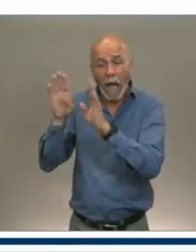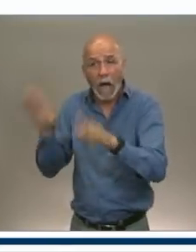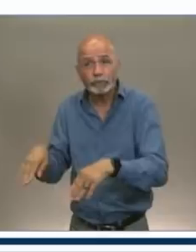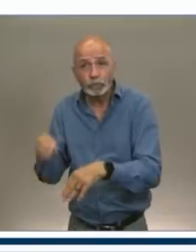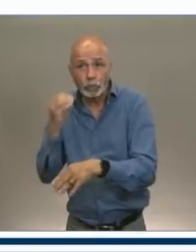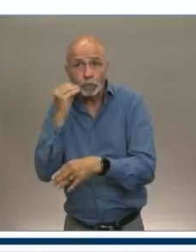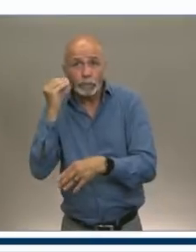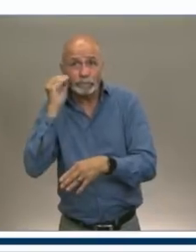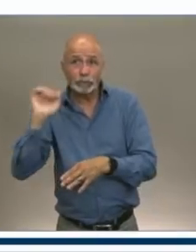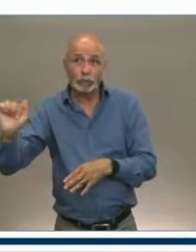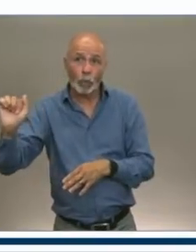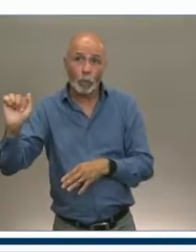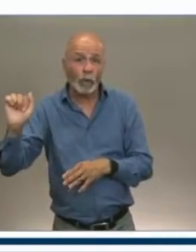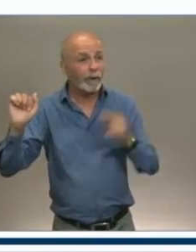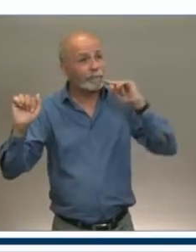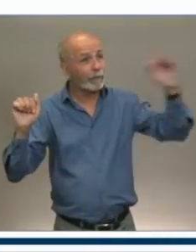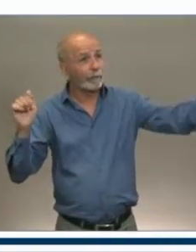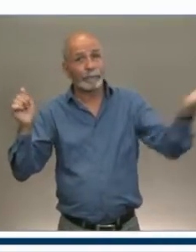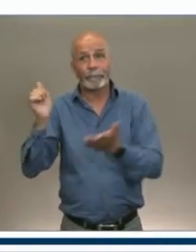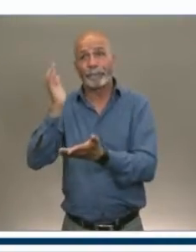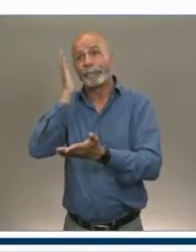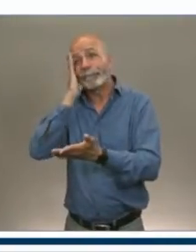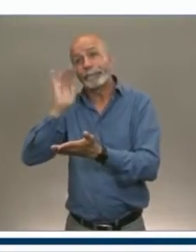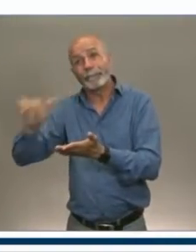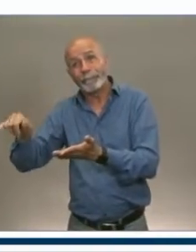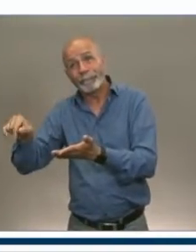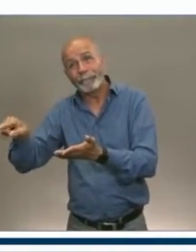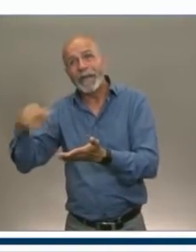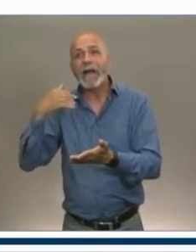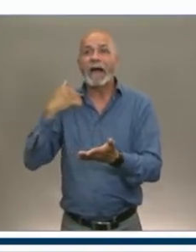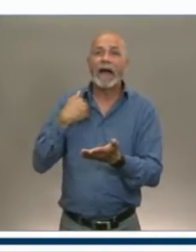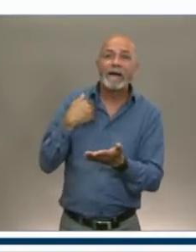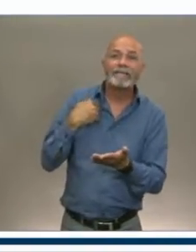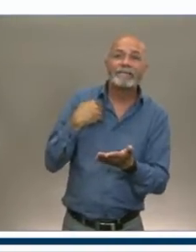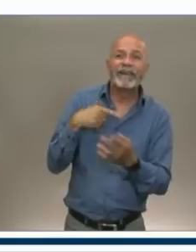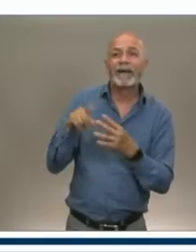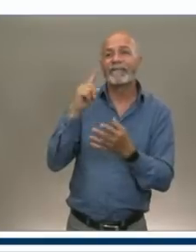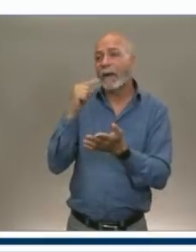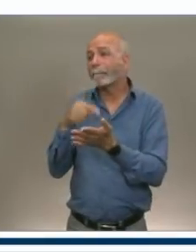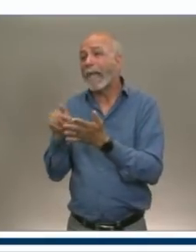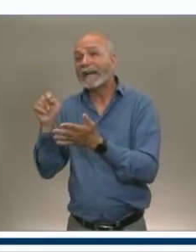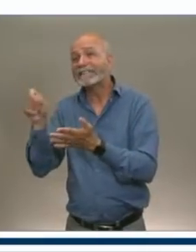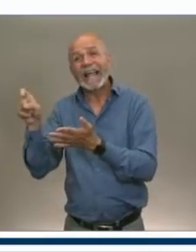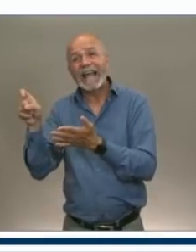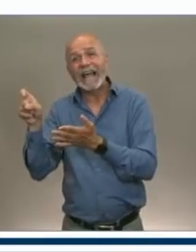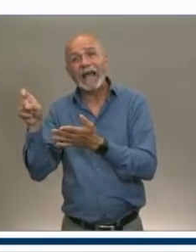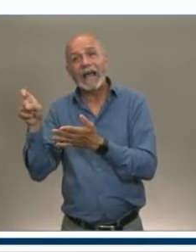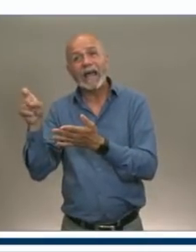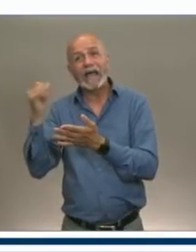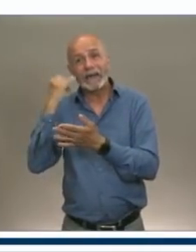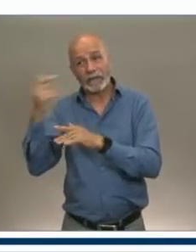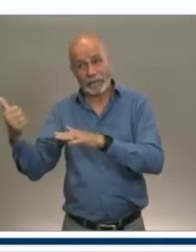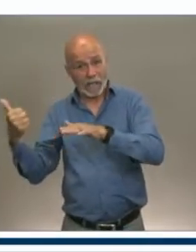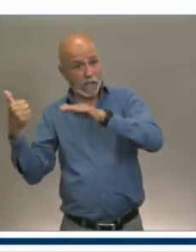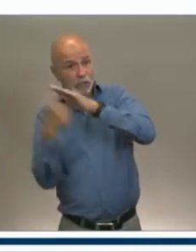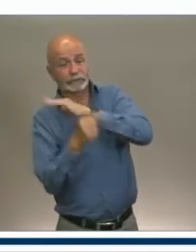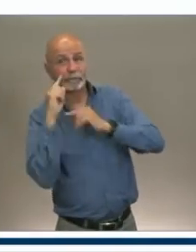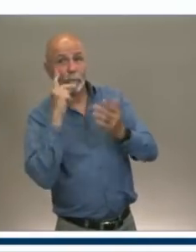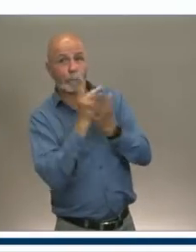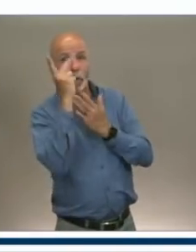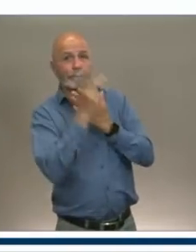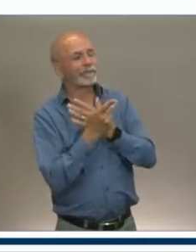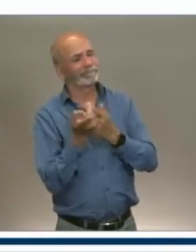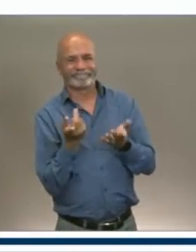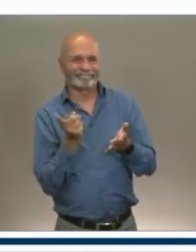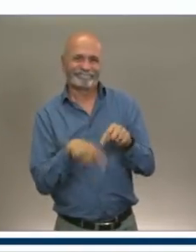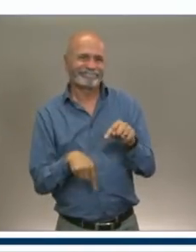taxes, they were not eligible for that past program and the eligibility requirements remain the same. And we're almost at